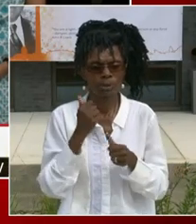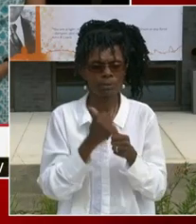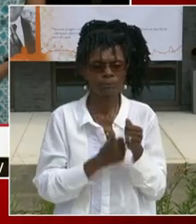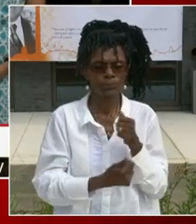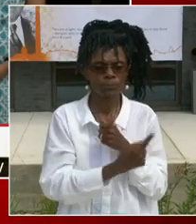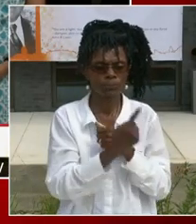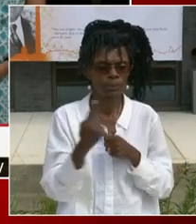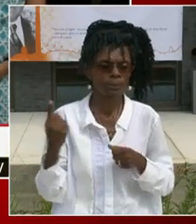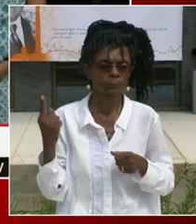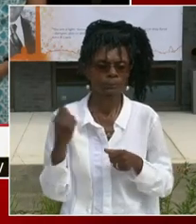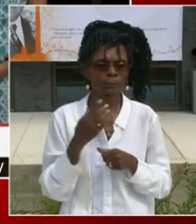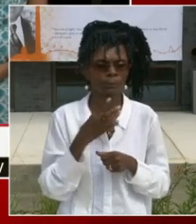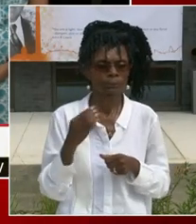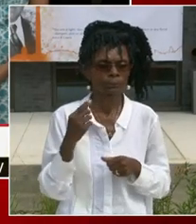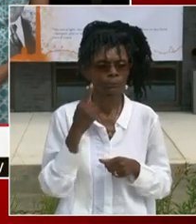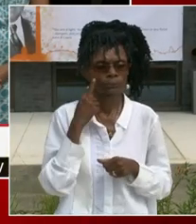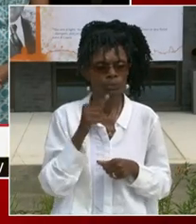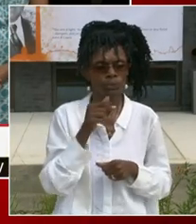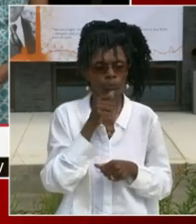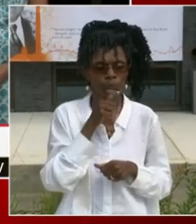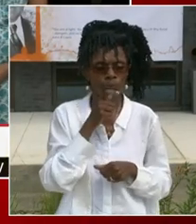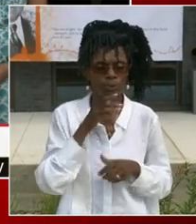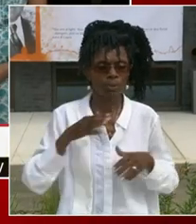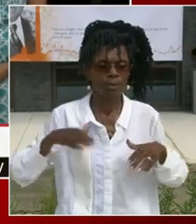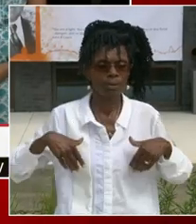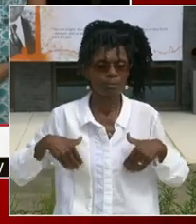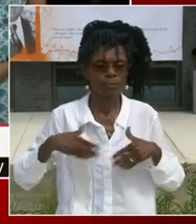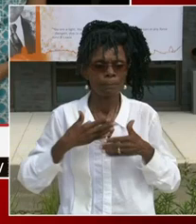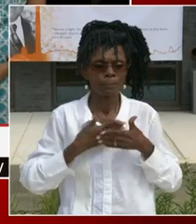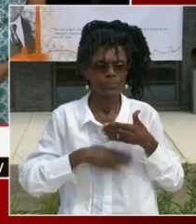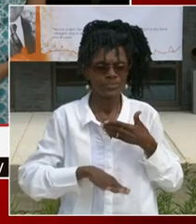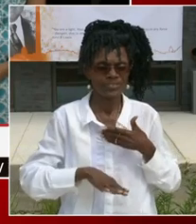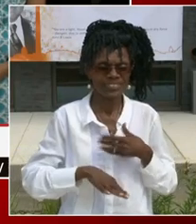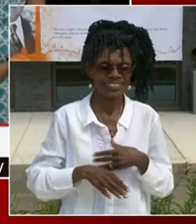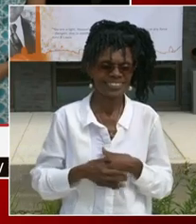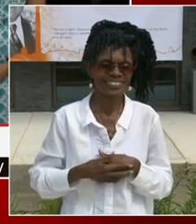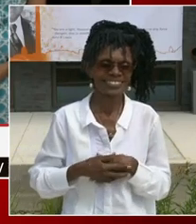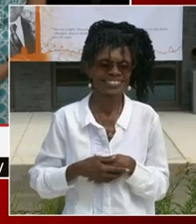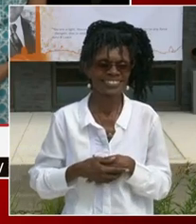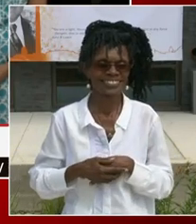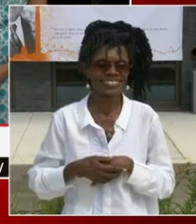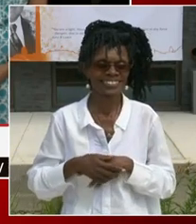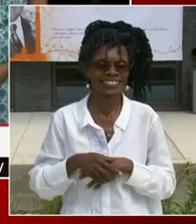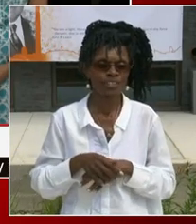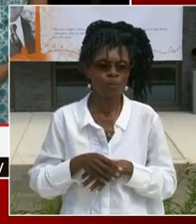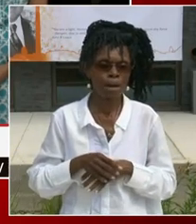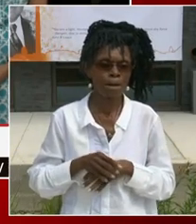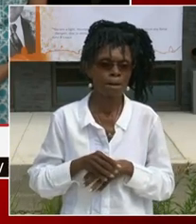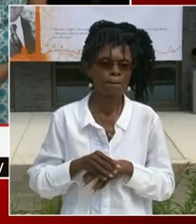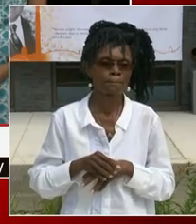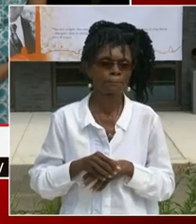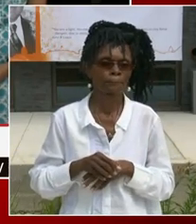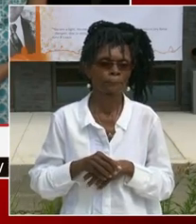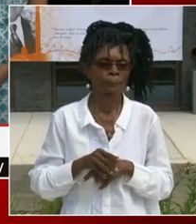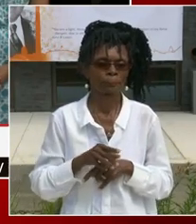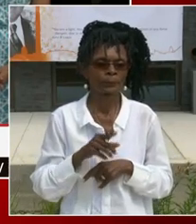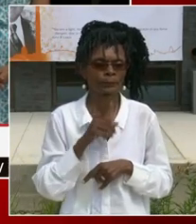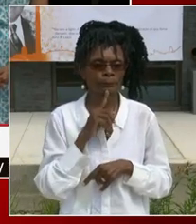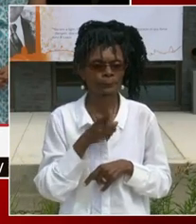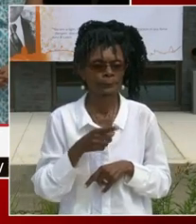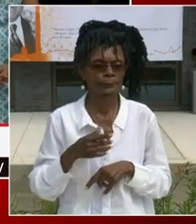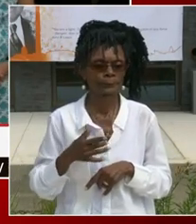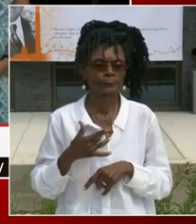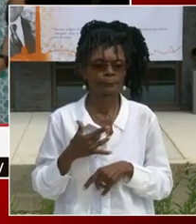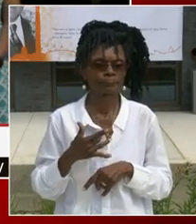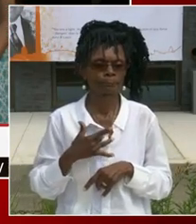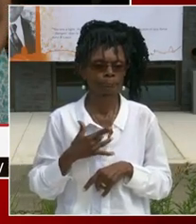yet. It gives me a great privilege with Chancellor Farabee, the entire West